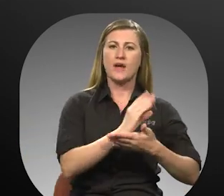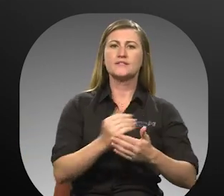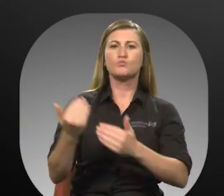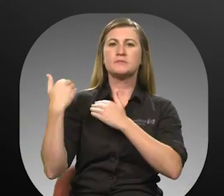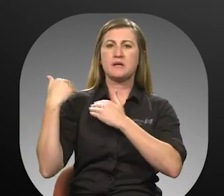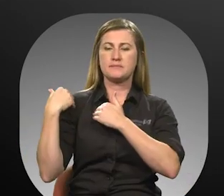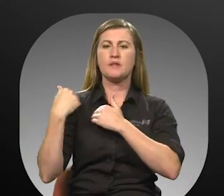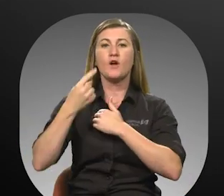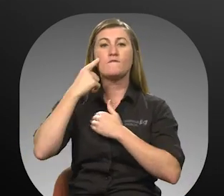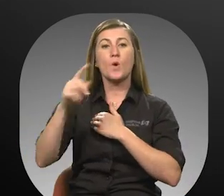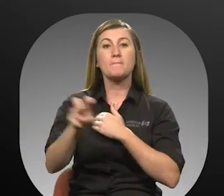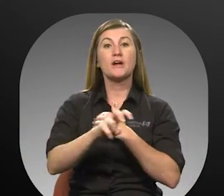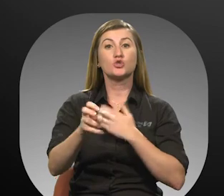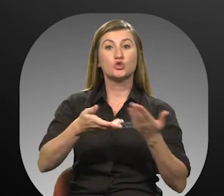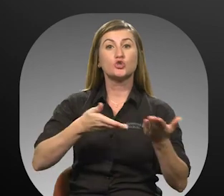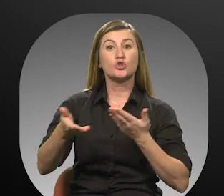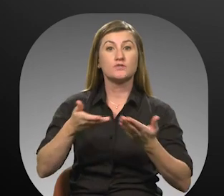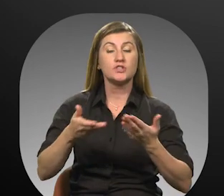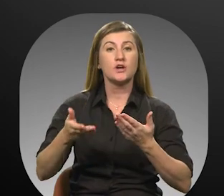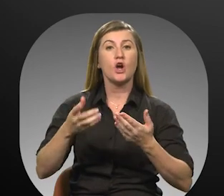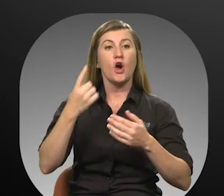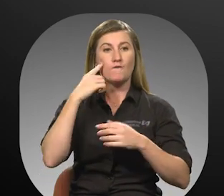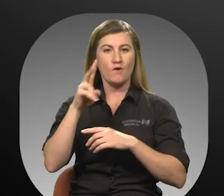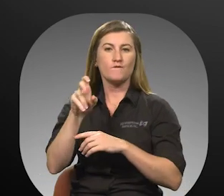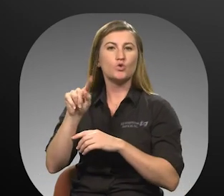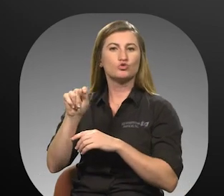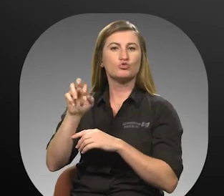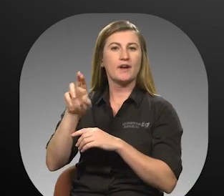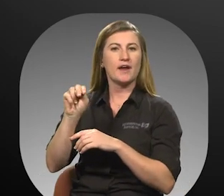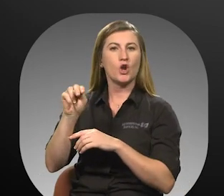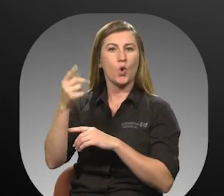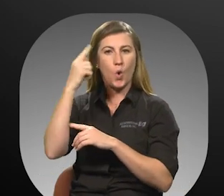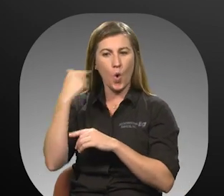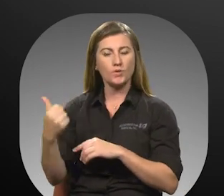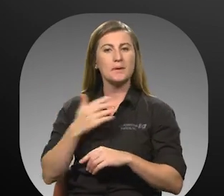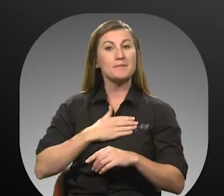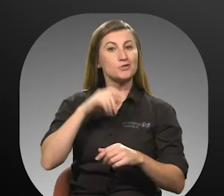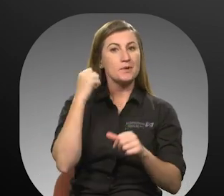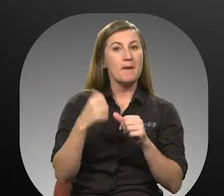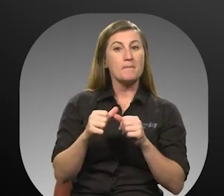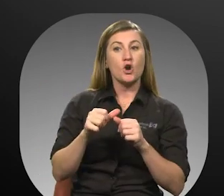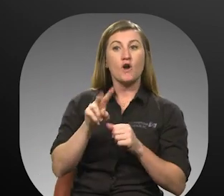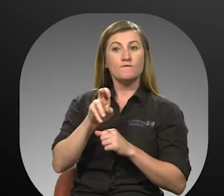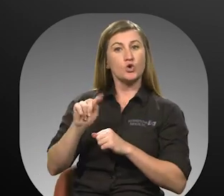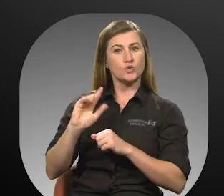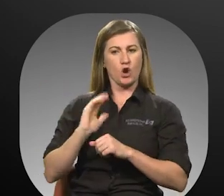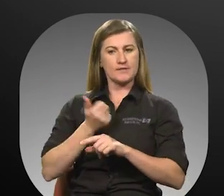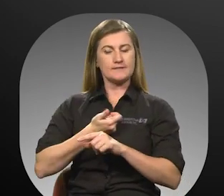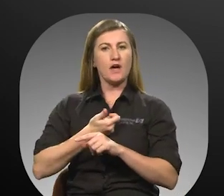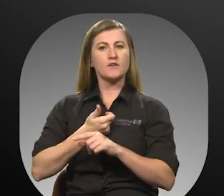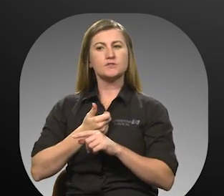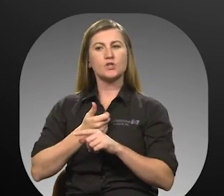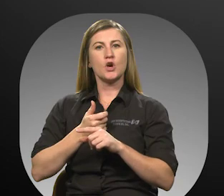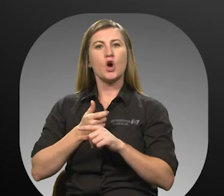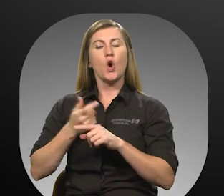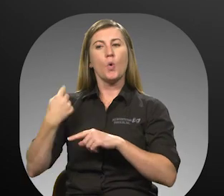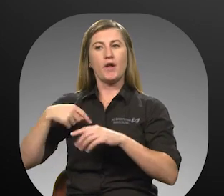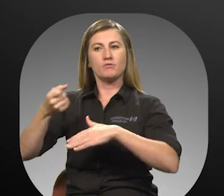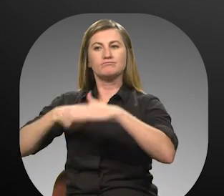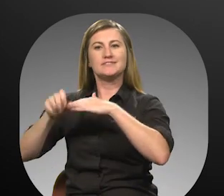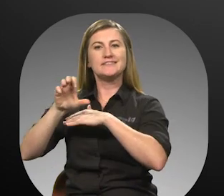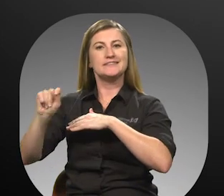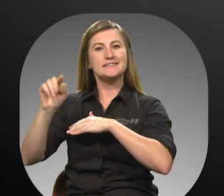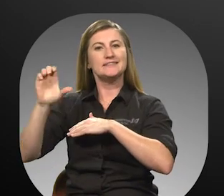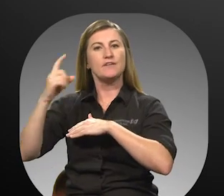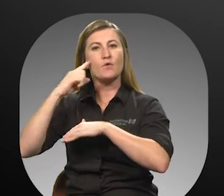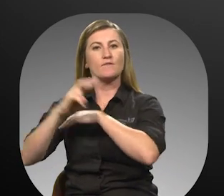responsibilities for paratransit services such as Votran Gold. Please remember that Votran acts as a CTC for Volusia County.